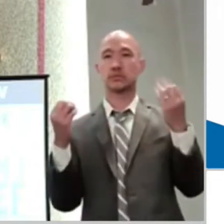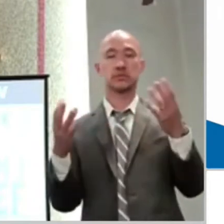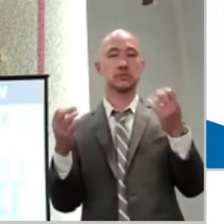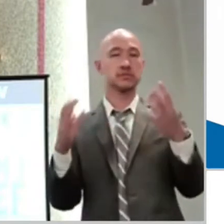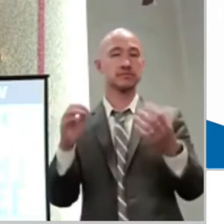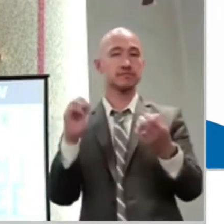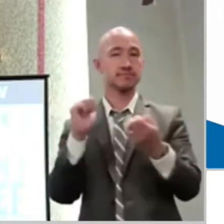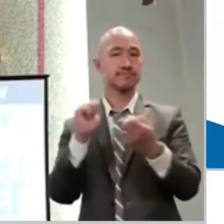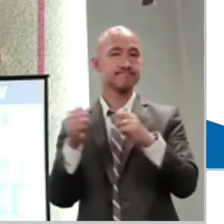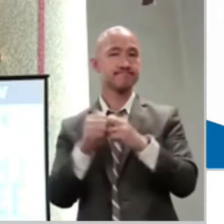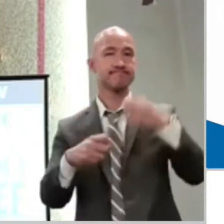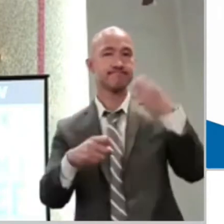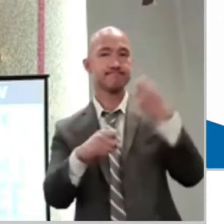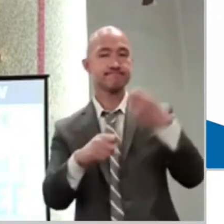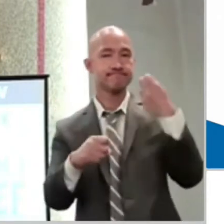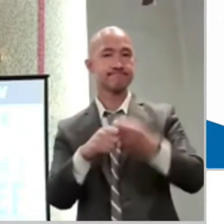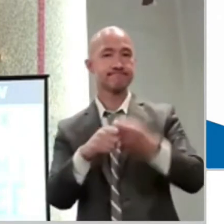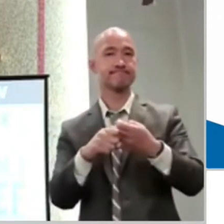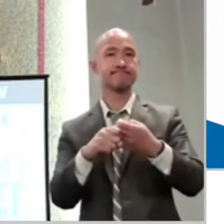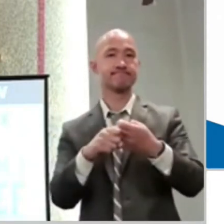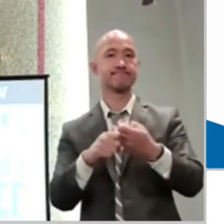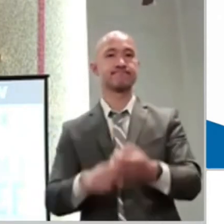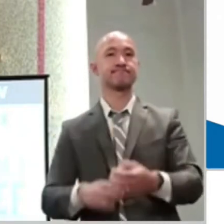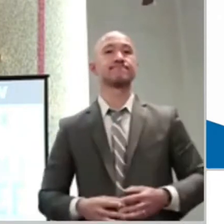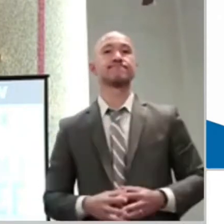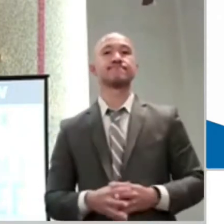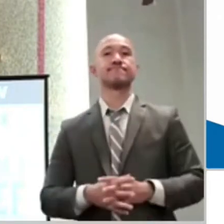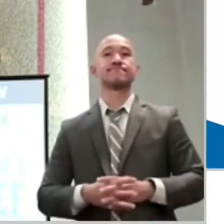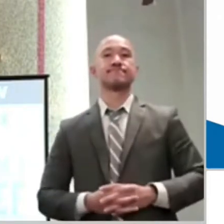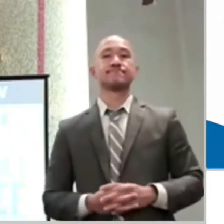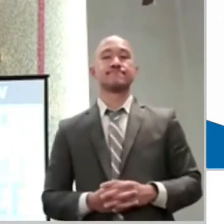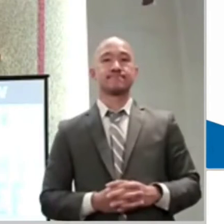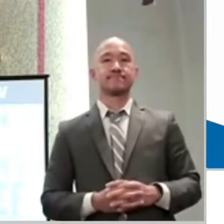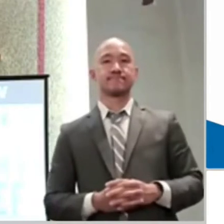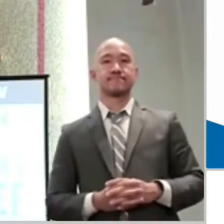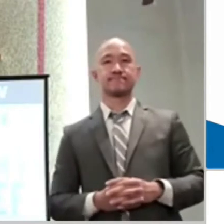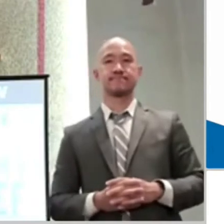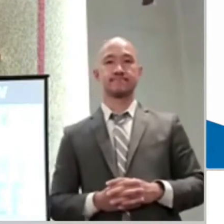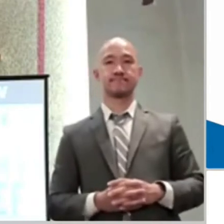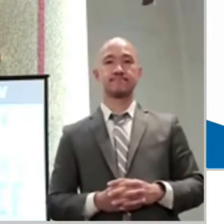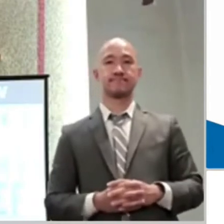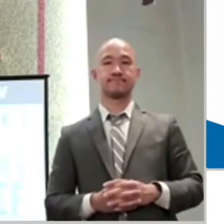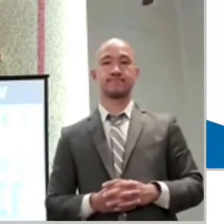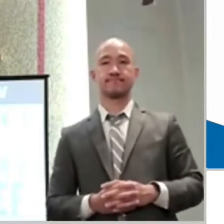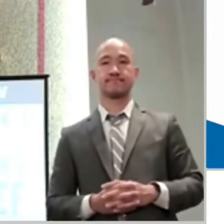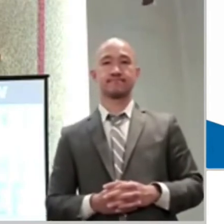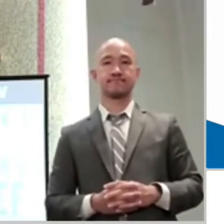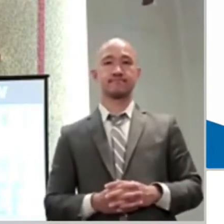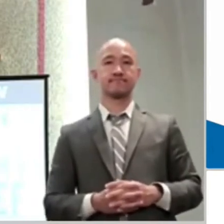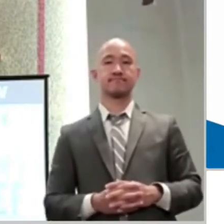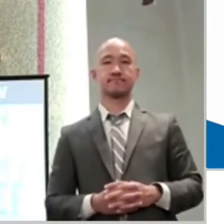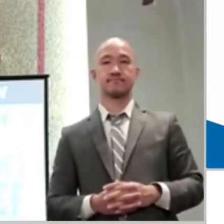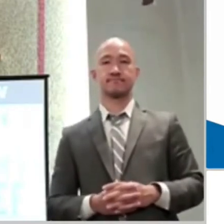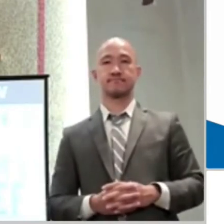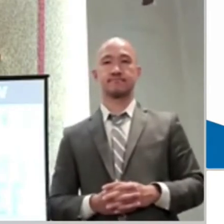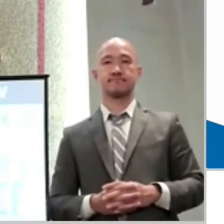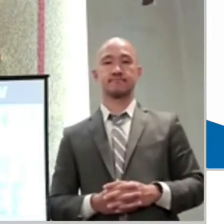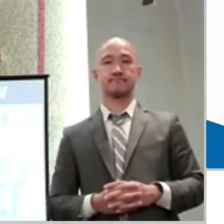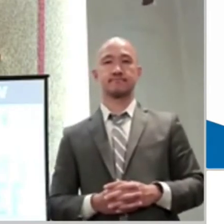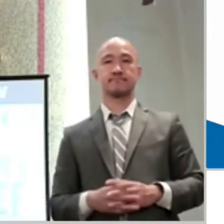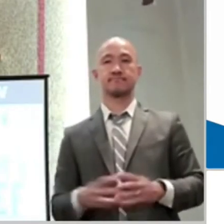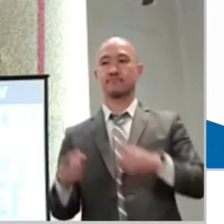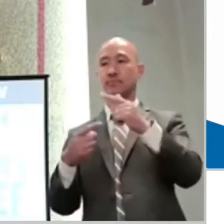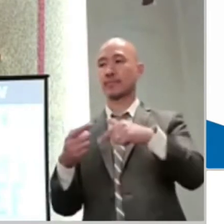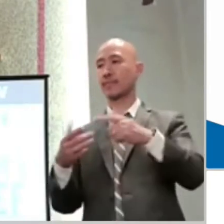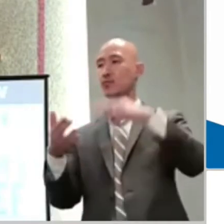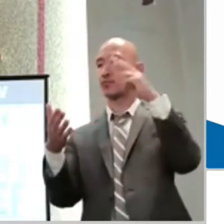were tough situations. And when you read Jeremiah and Ezekiel, you get a good sense of God's